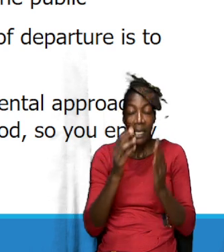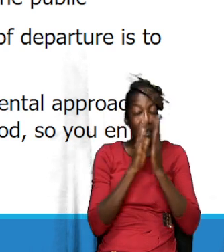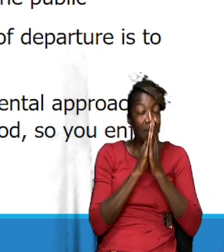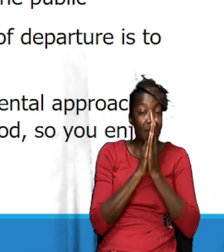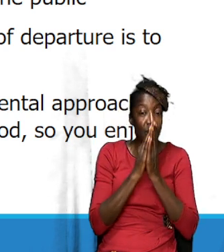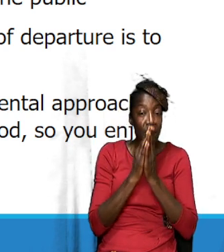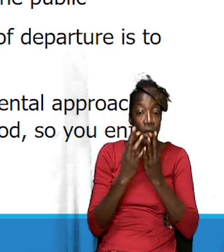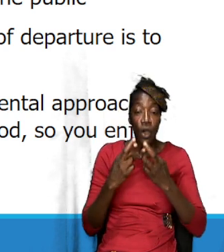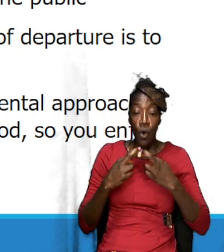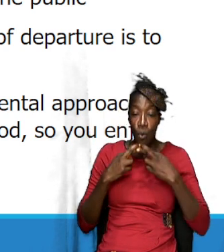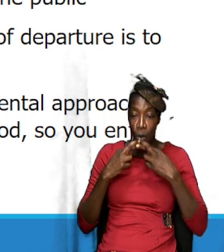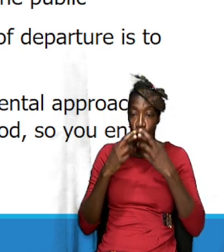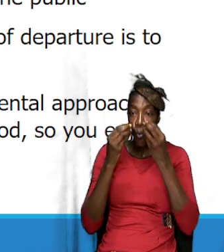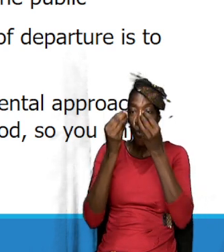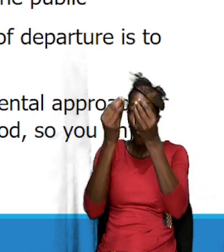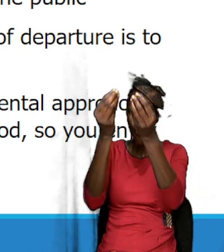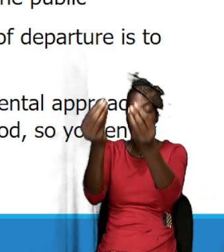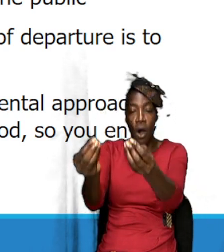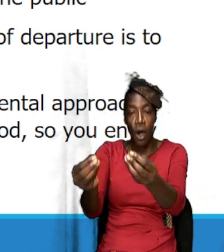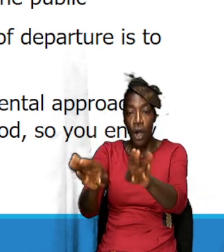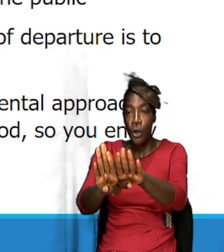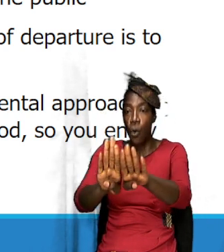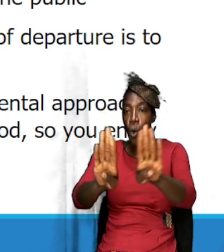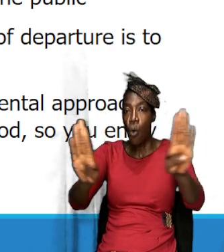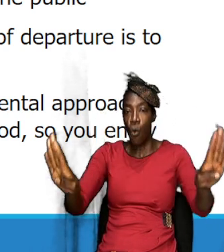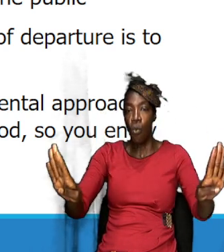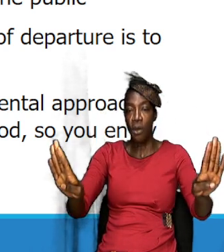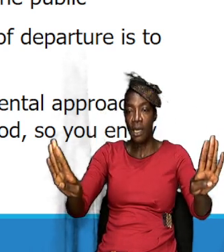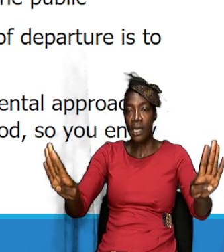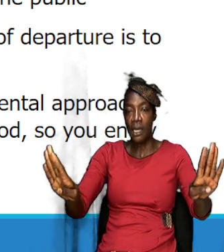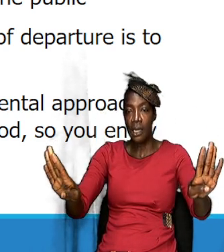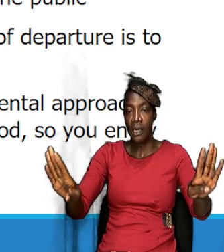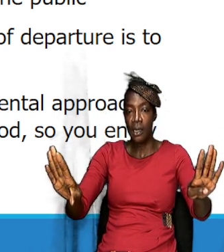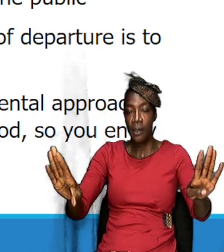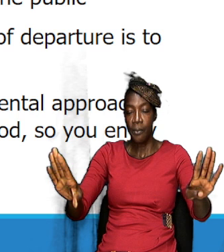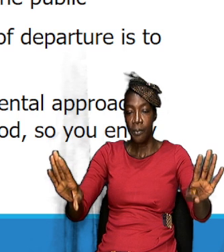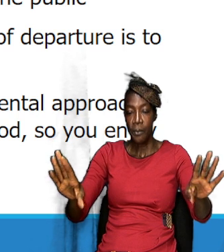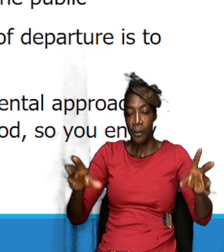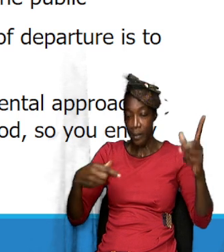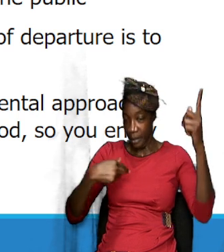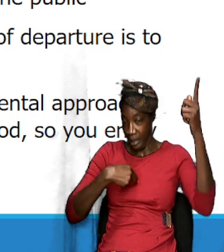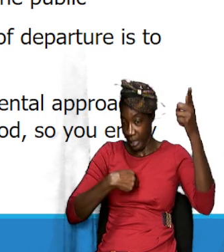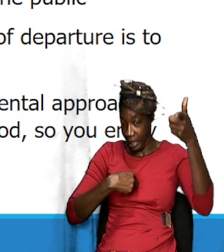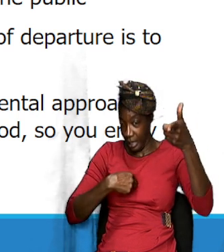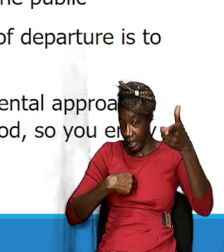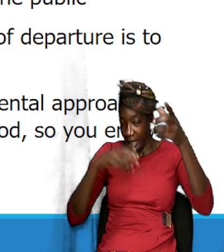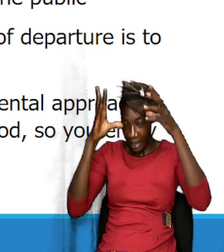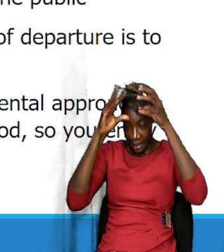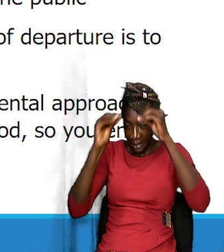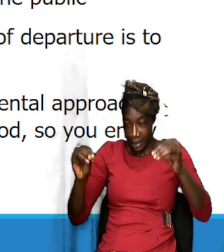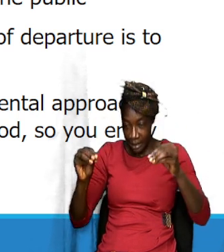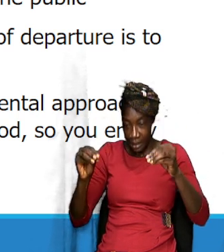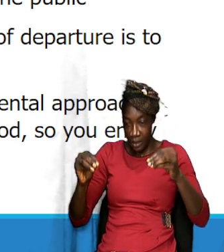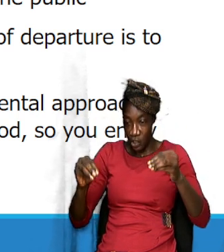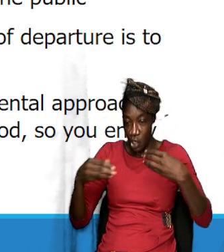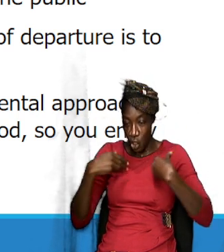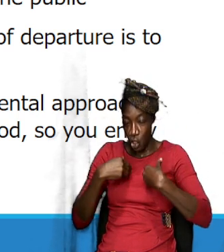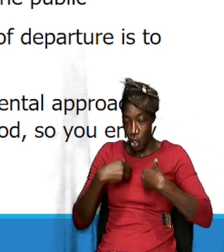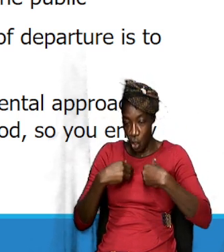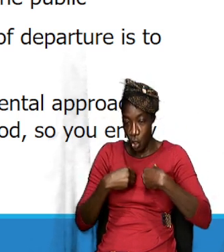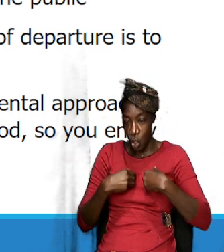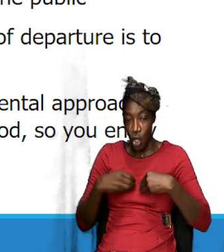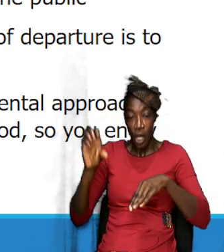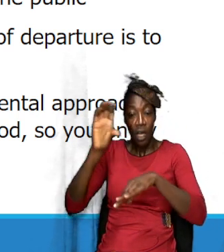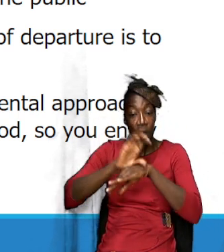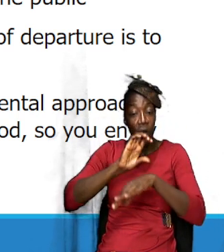openly. You know, and so I teach the young converts class and I always try and emphasize the importance of